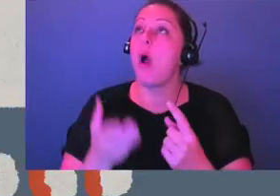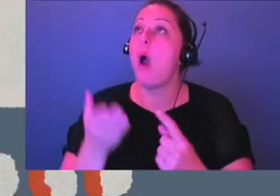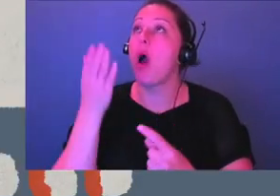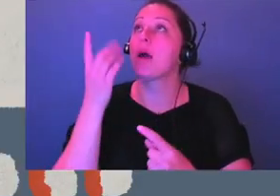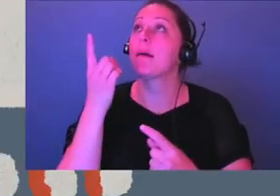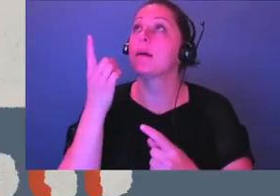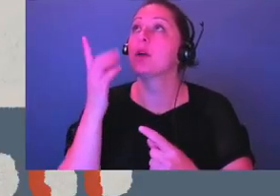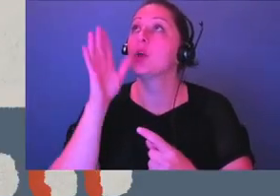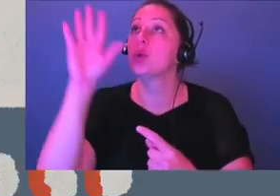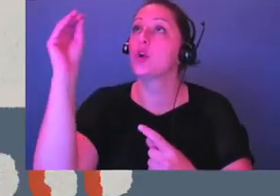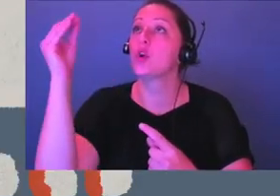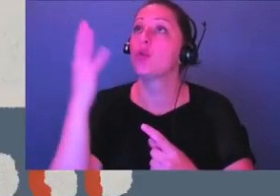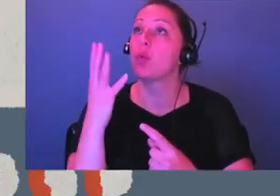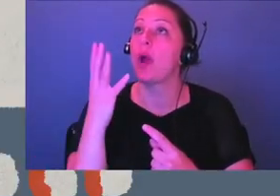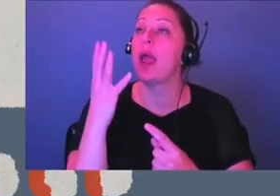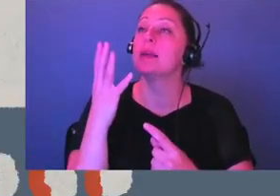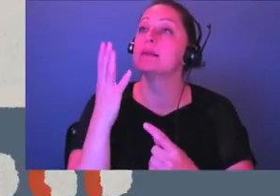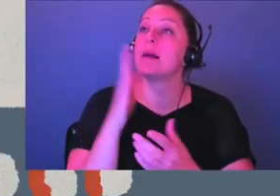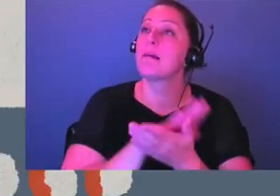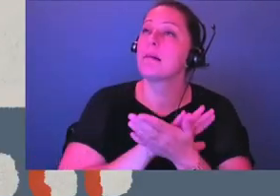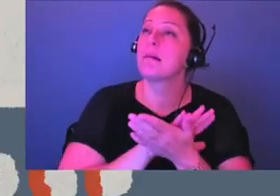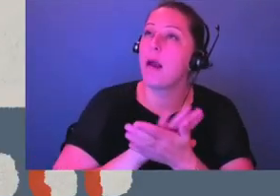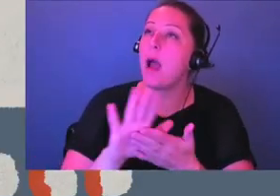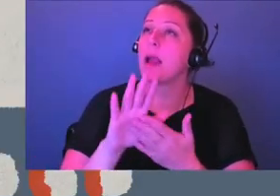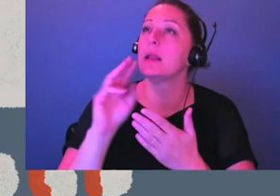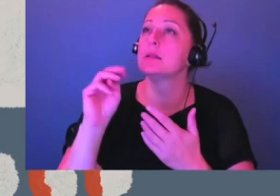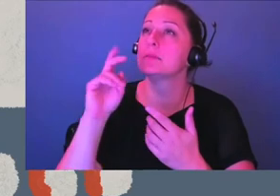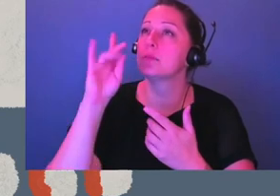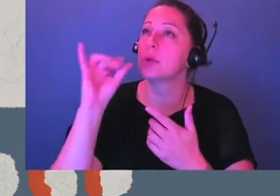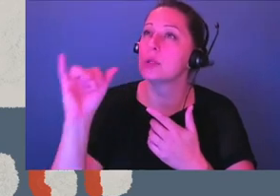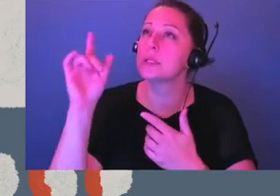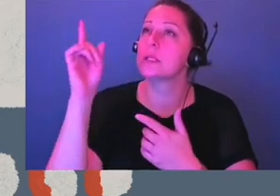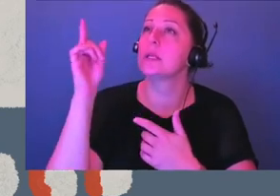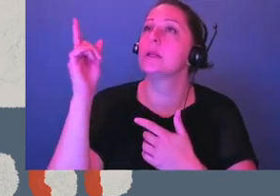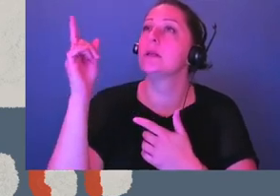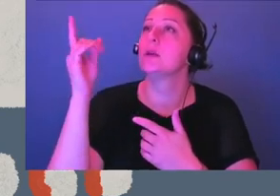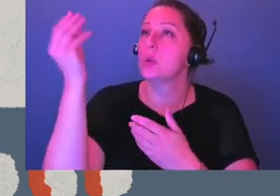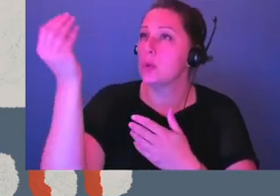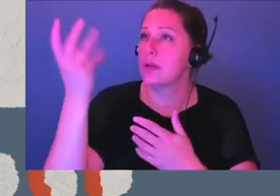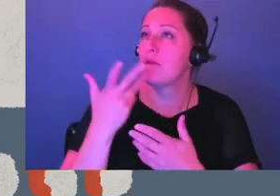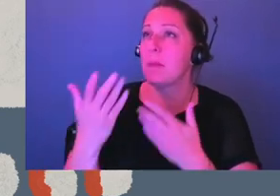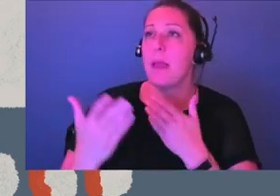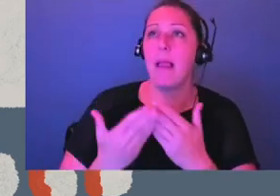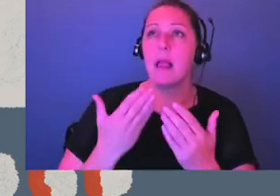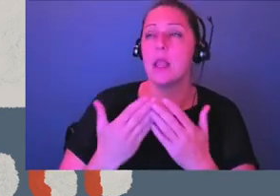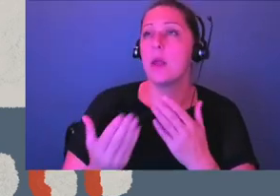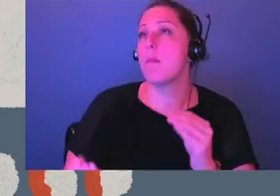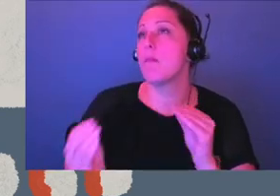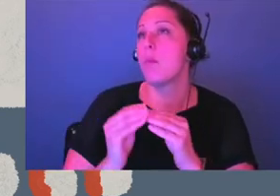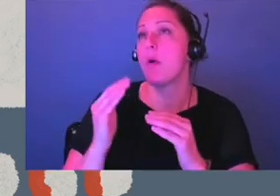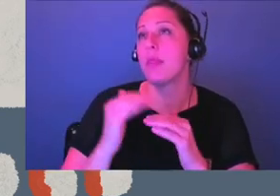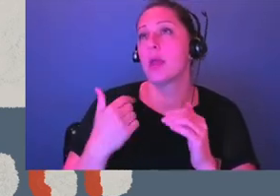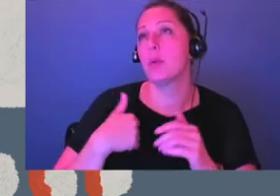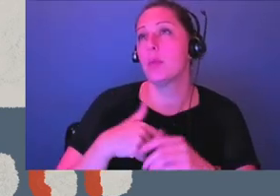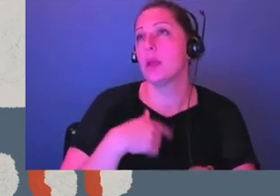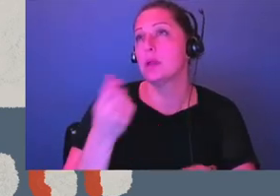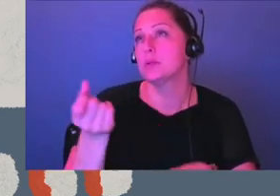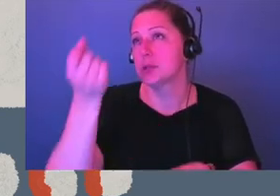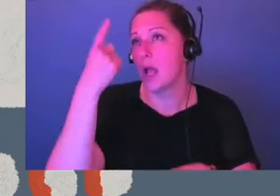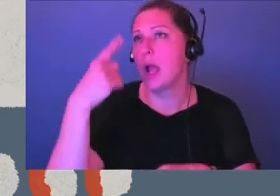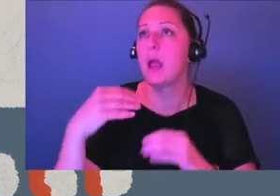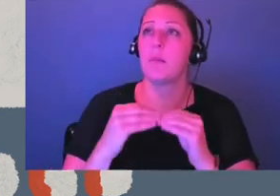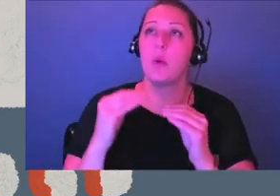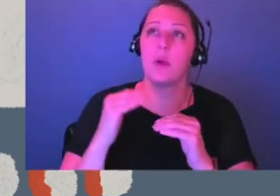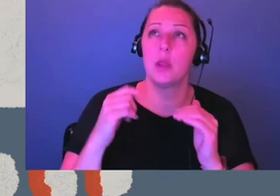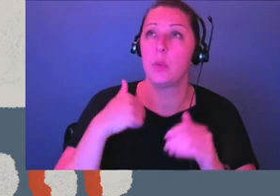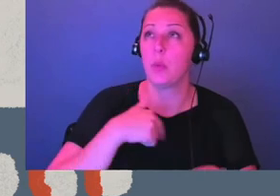Thank you for your grace, your mercy, your kindness, all the things that we don't deserve, God, but you give them anyways, God. You give more than we can understand, God, more than we, than